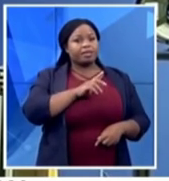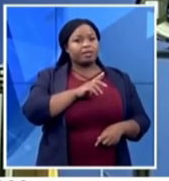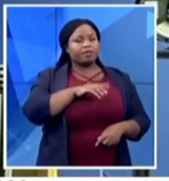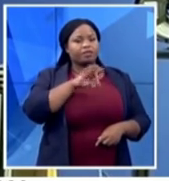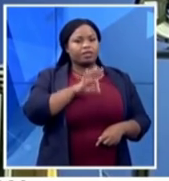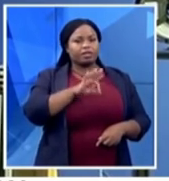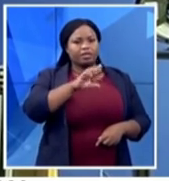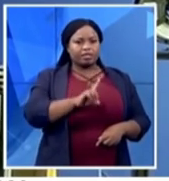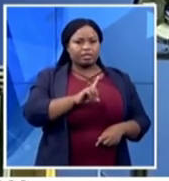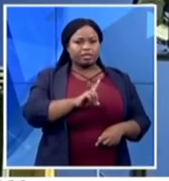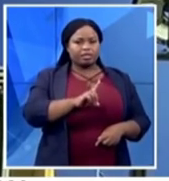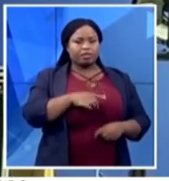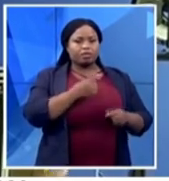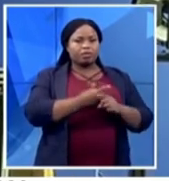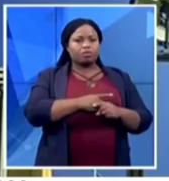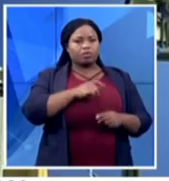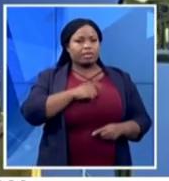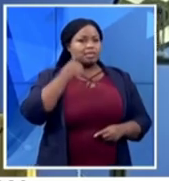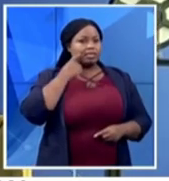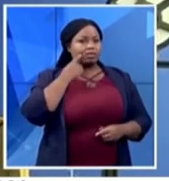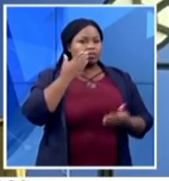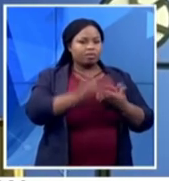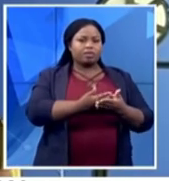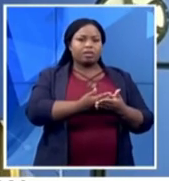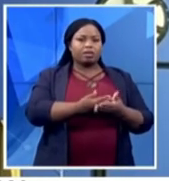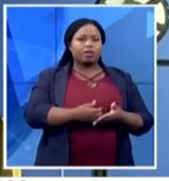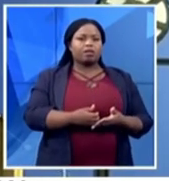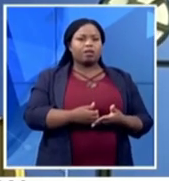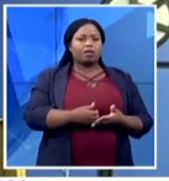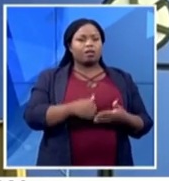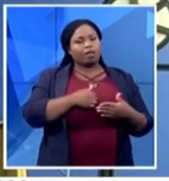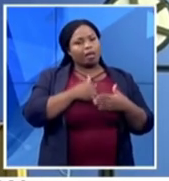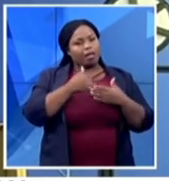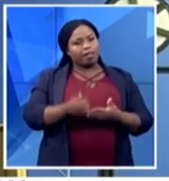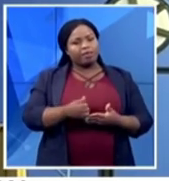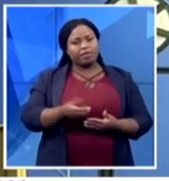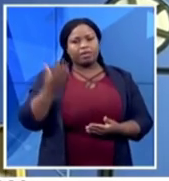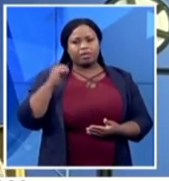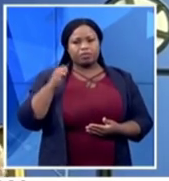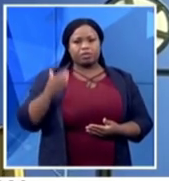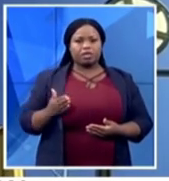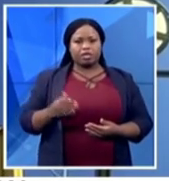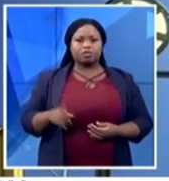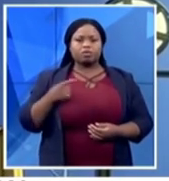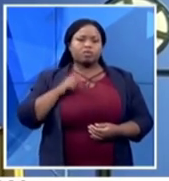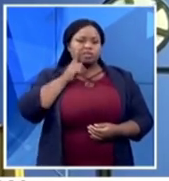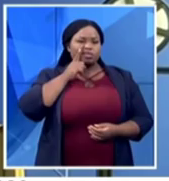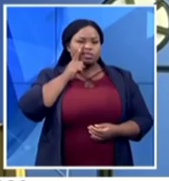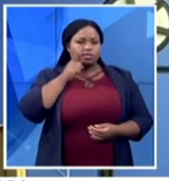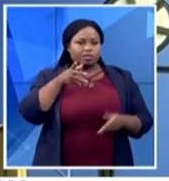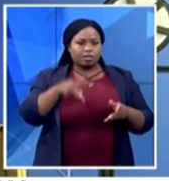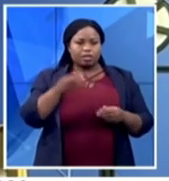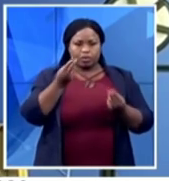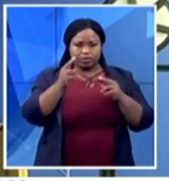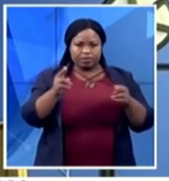actually help out with this. So over the weekend we actually came to do a few test prints at the university to look at the different types of